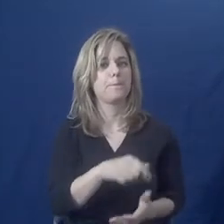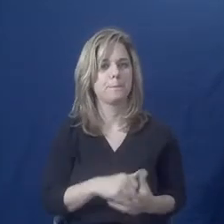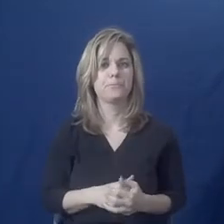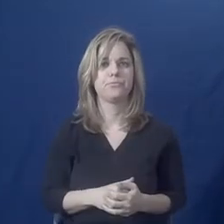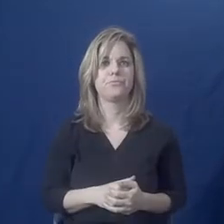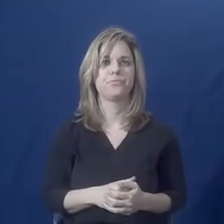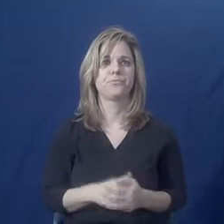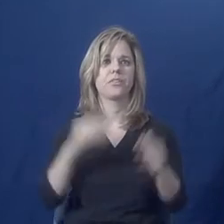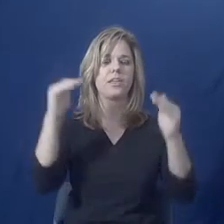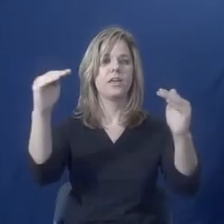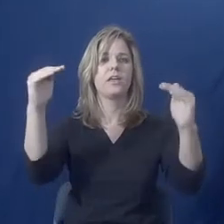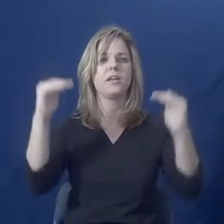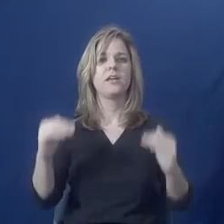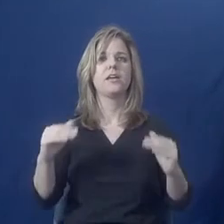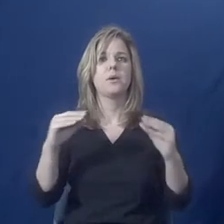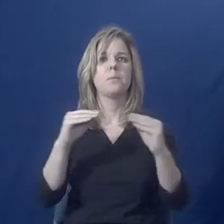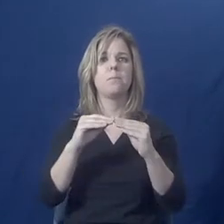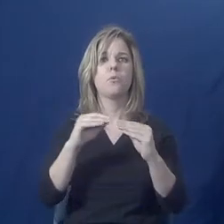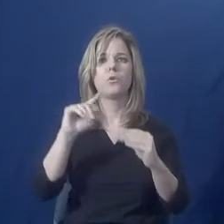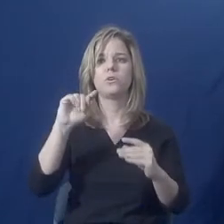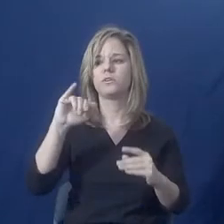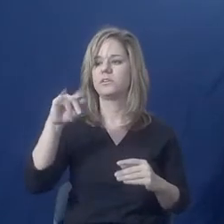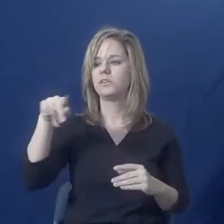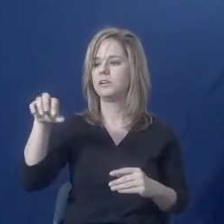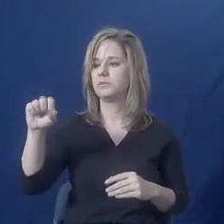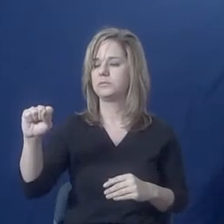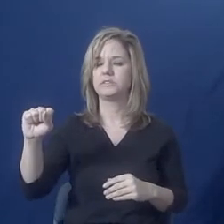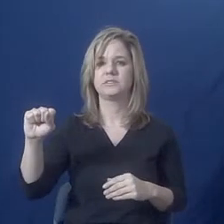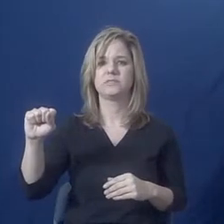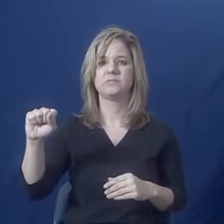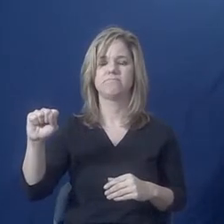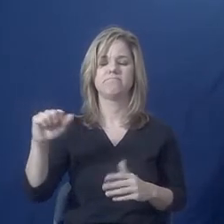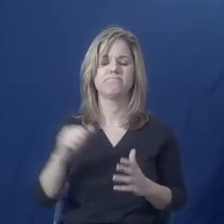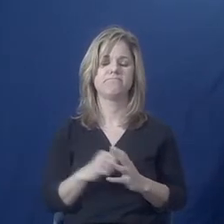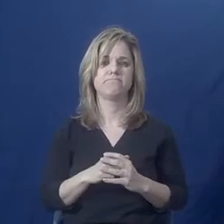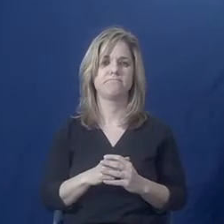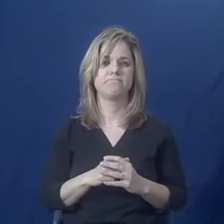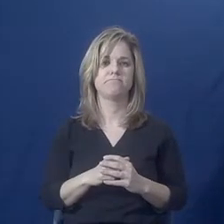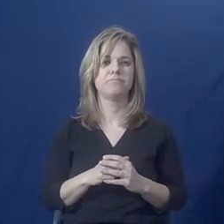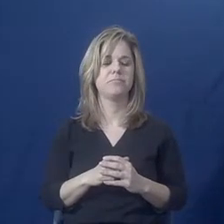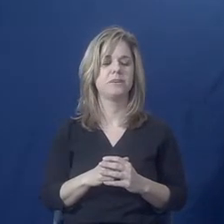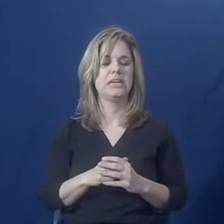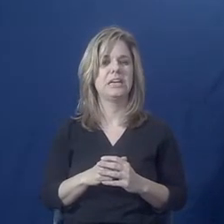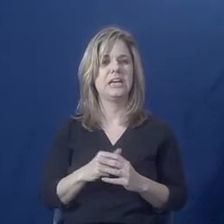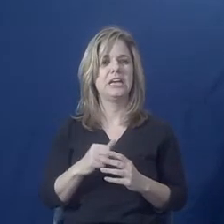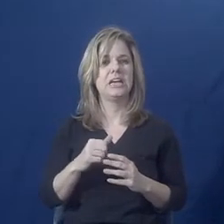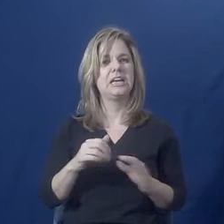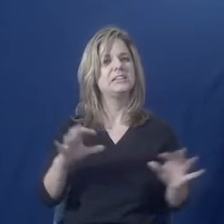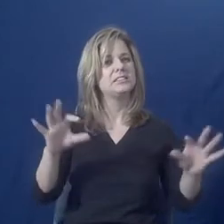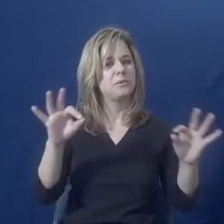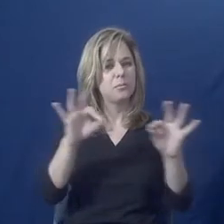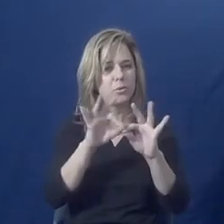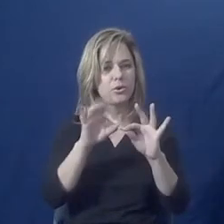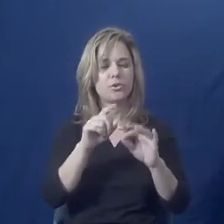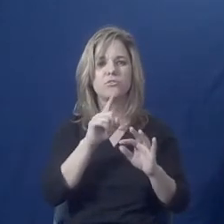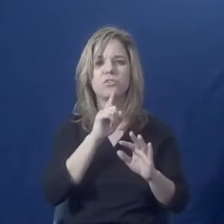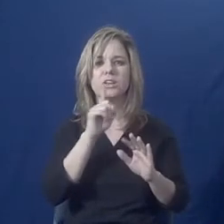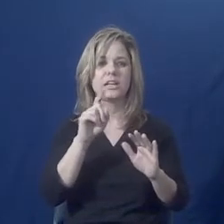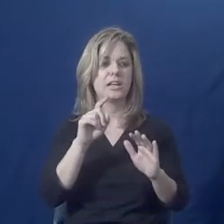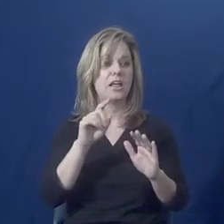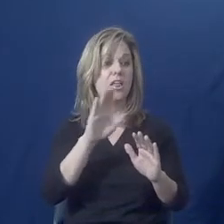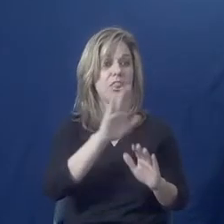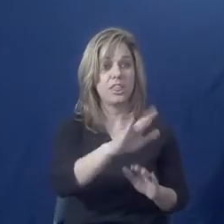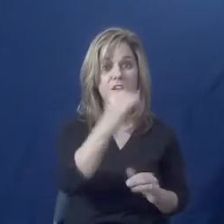I think it's really important to think about how to listen to the survivors' ideas about risks and resources.